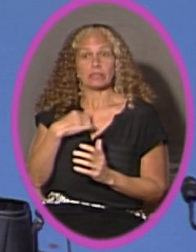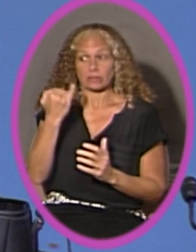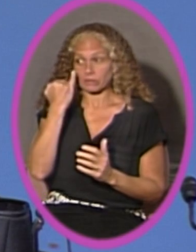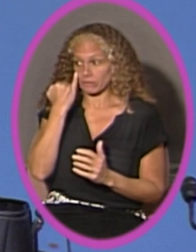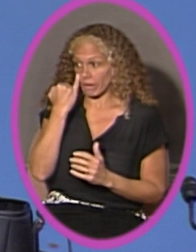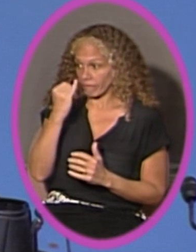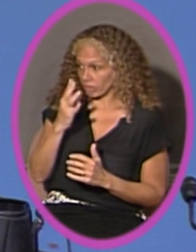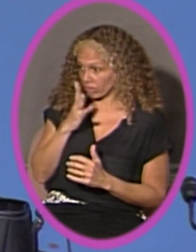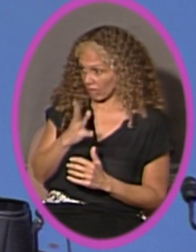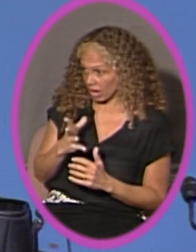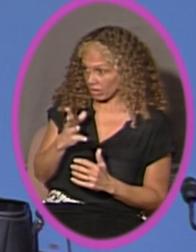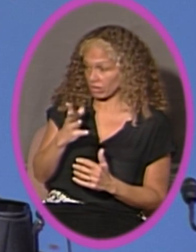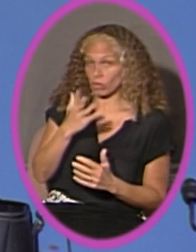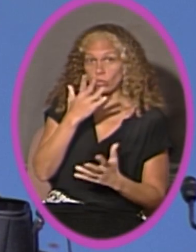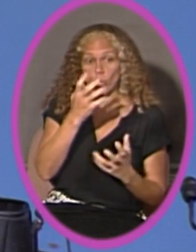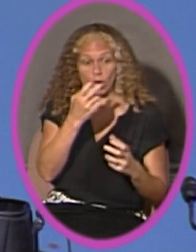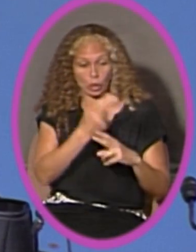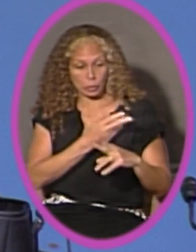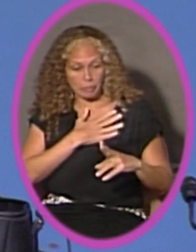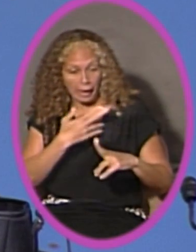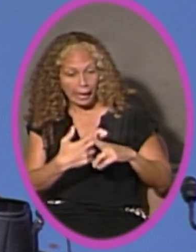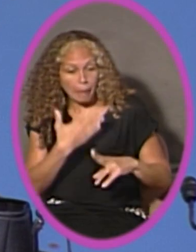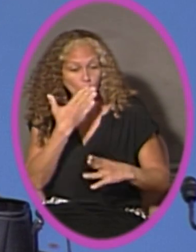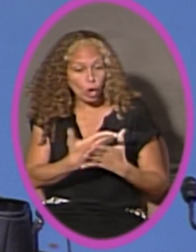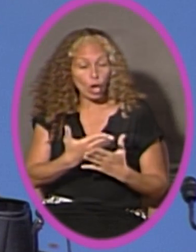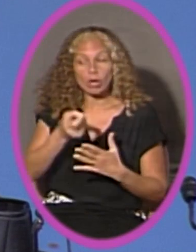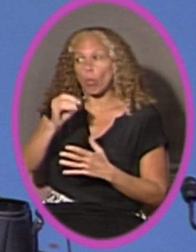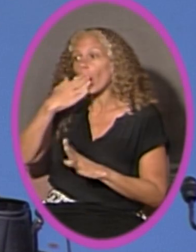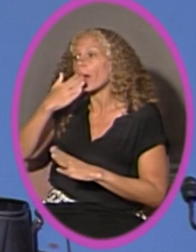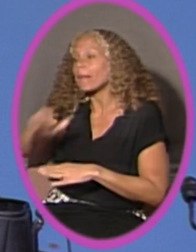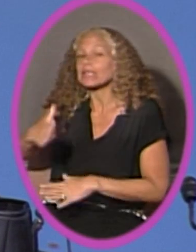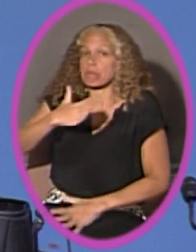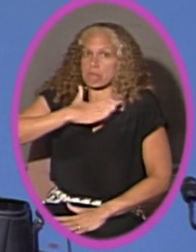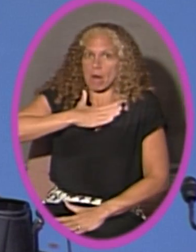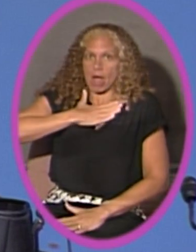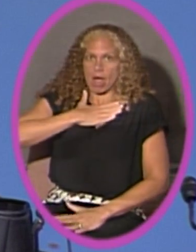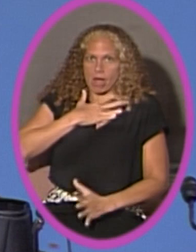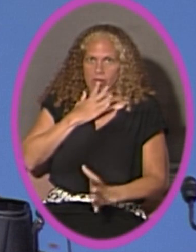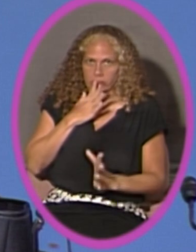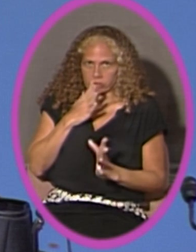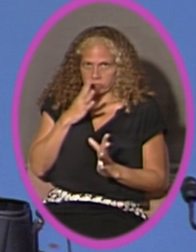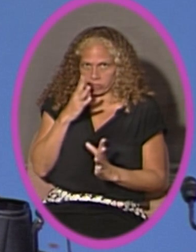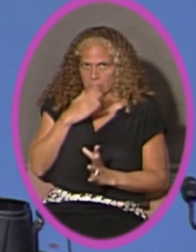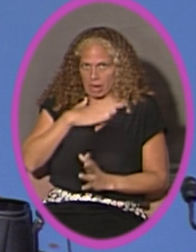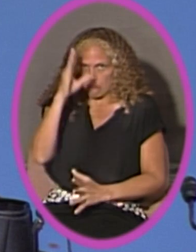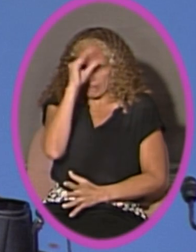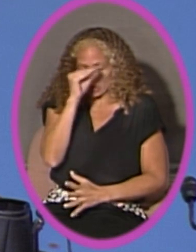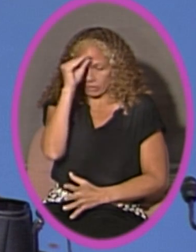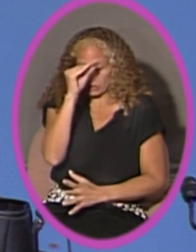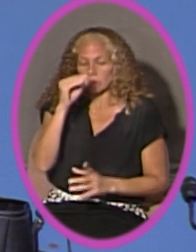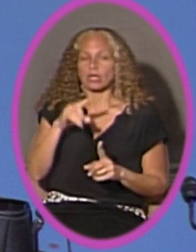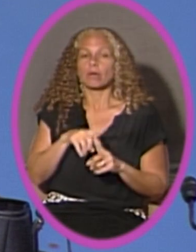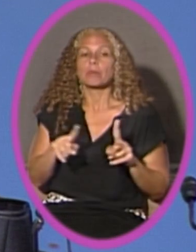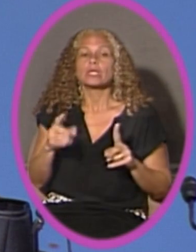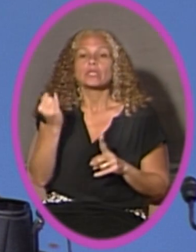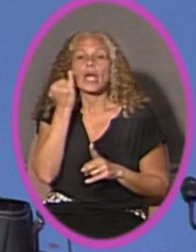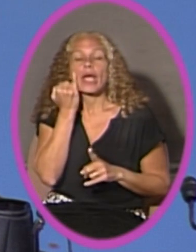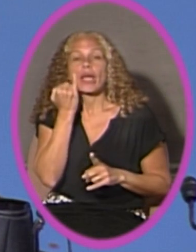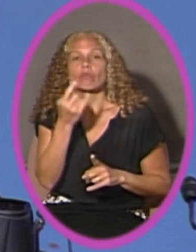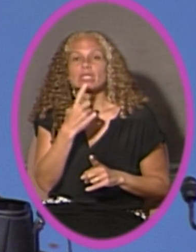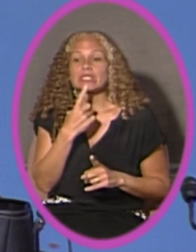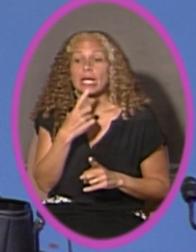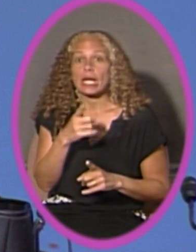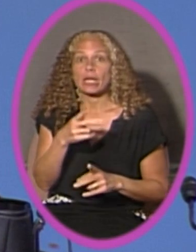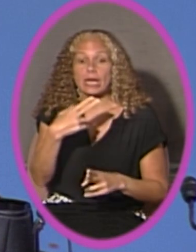in good or bad. So that's my particular position. That being said, if we say names